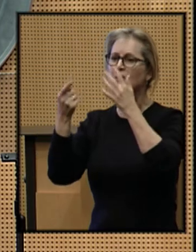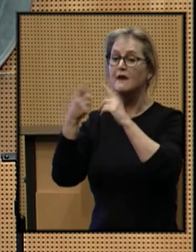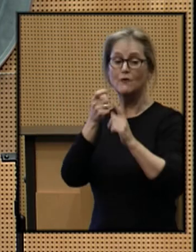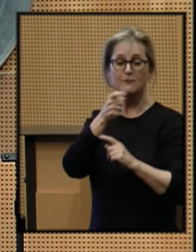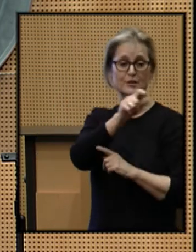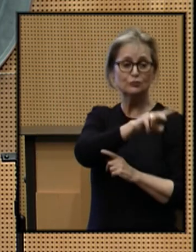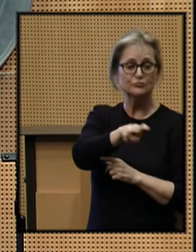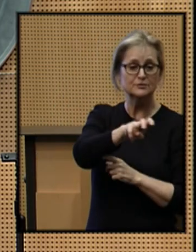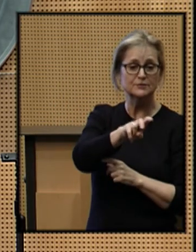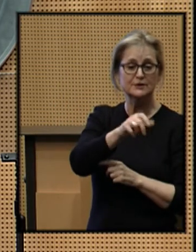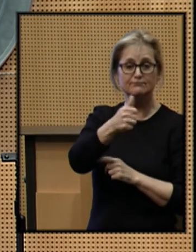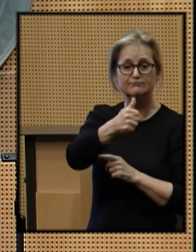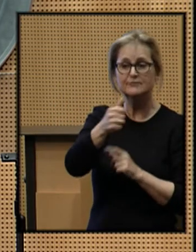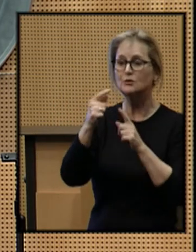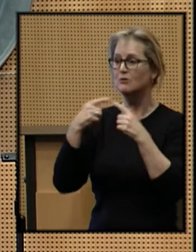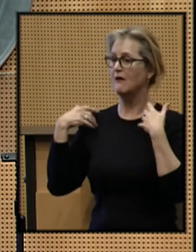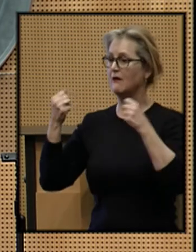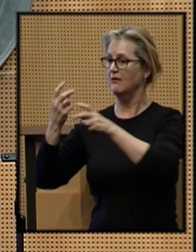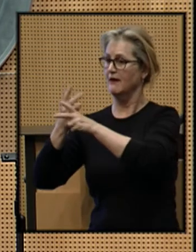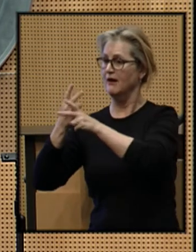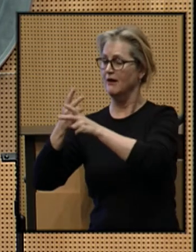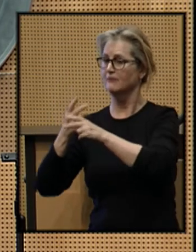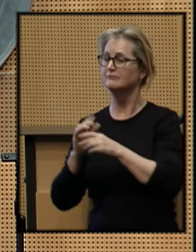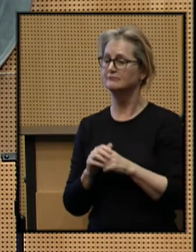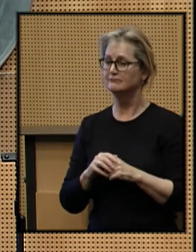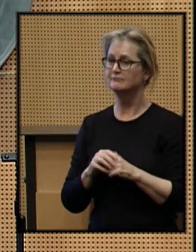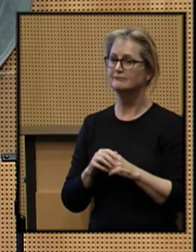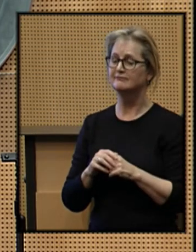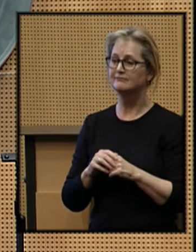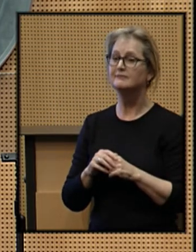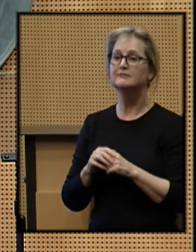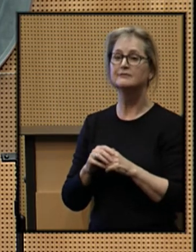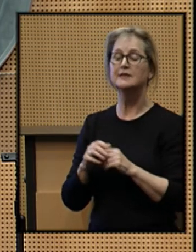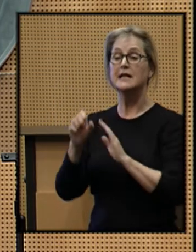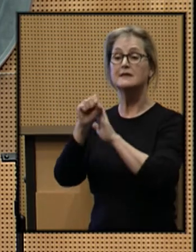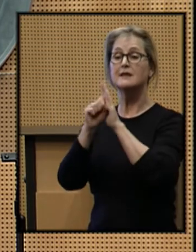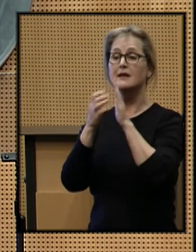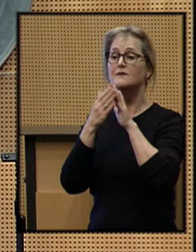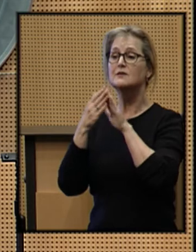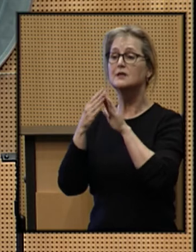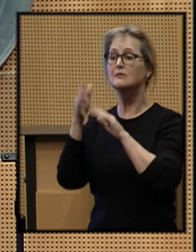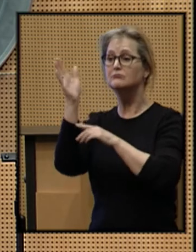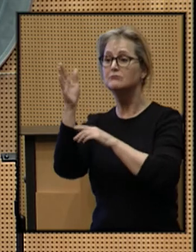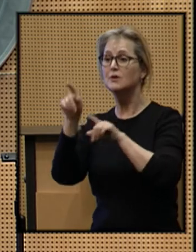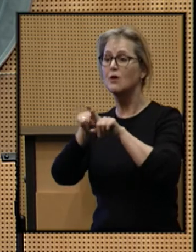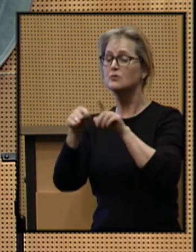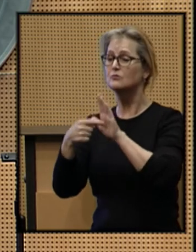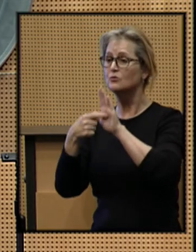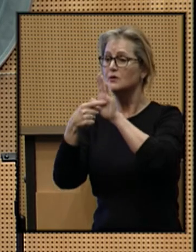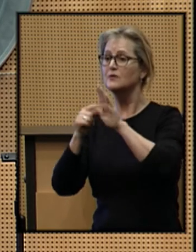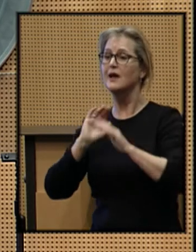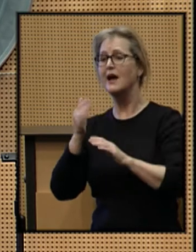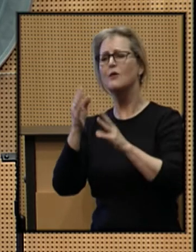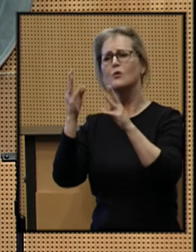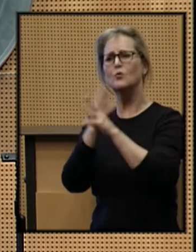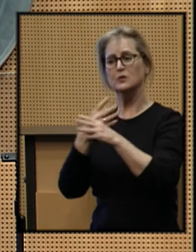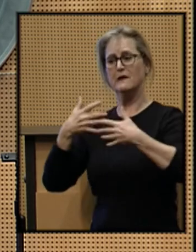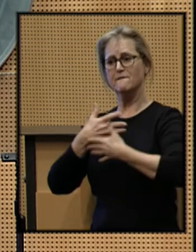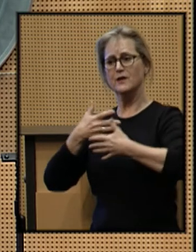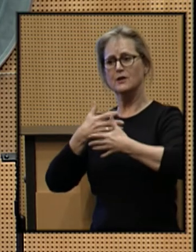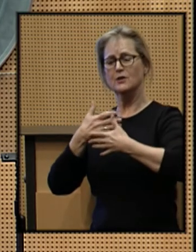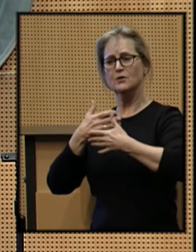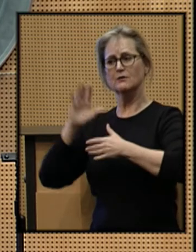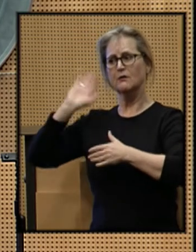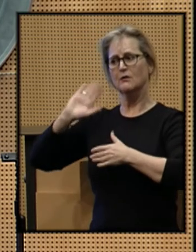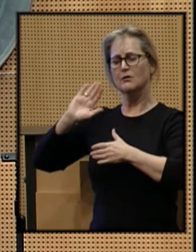transportation to health care. The State of the City also reflects our worst fears from the Great